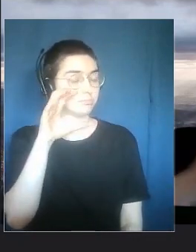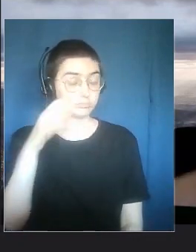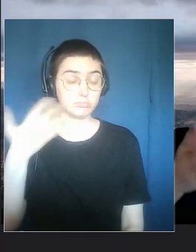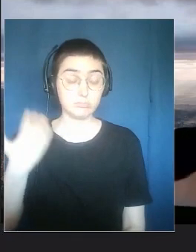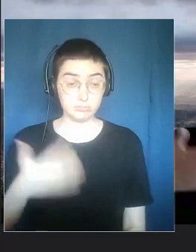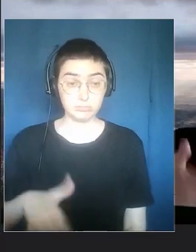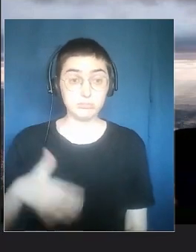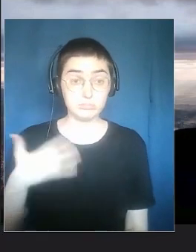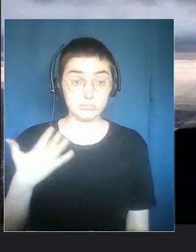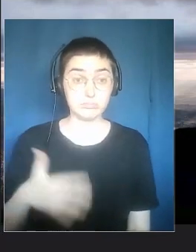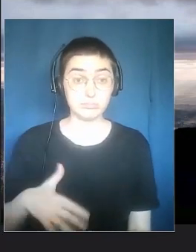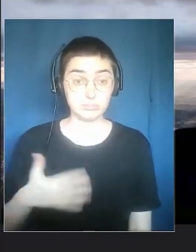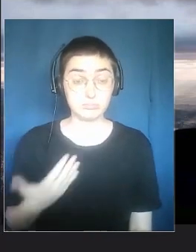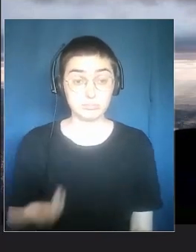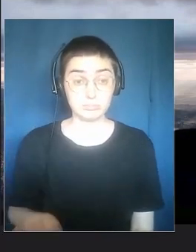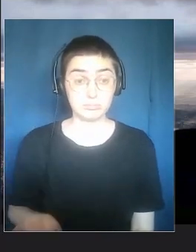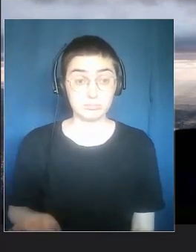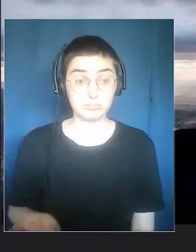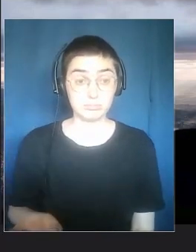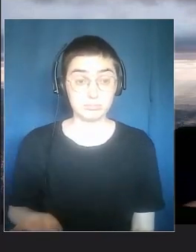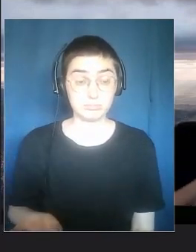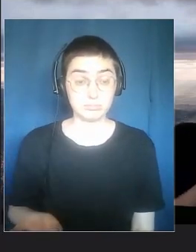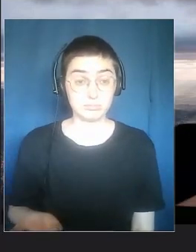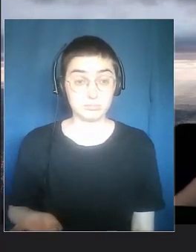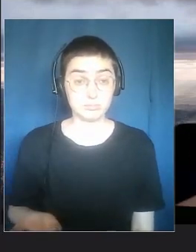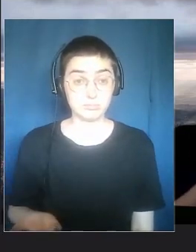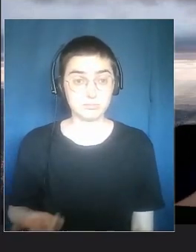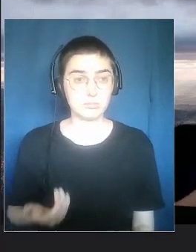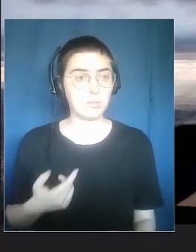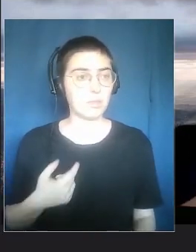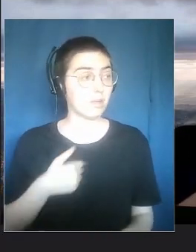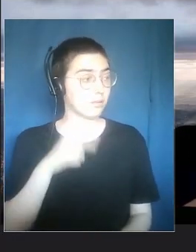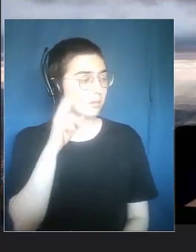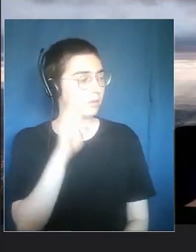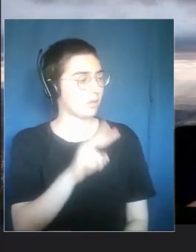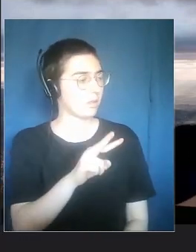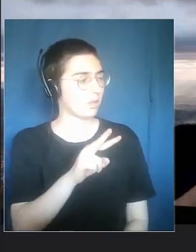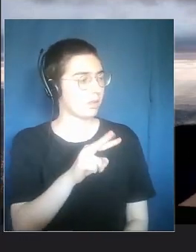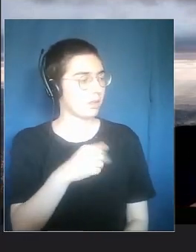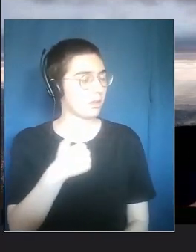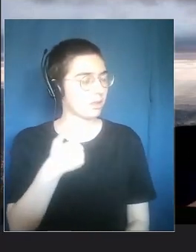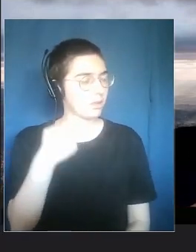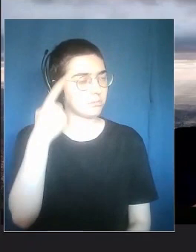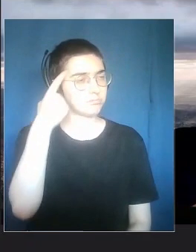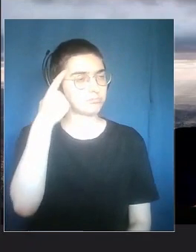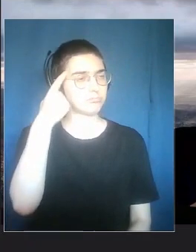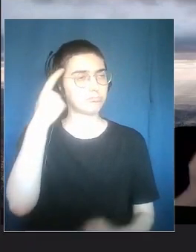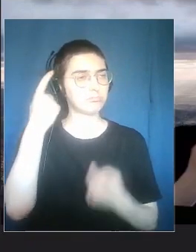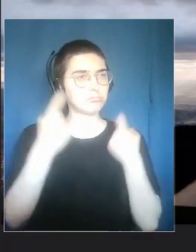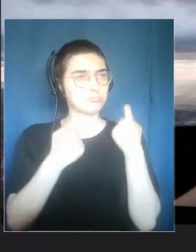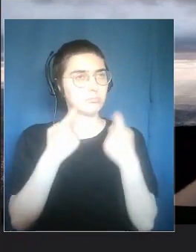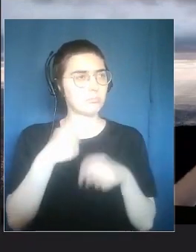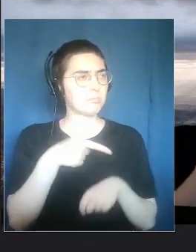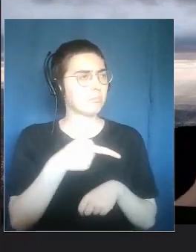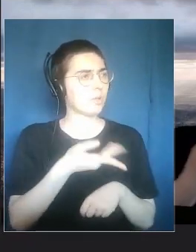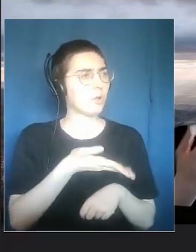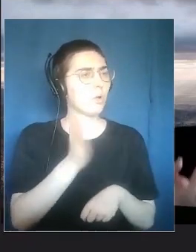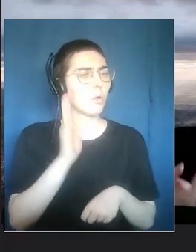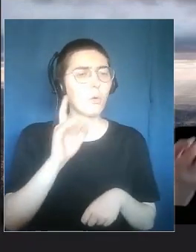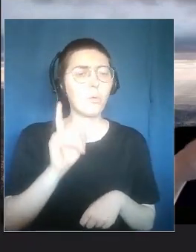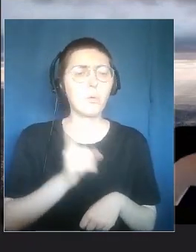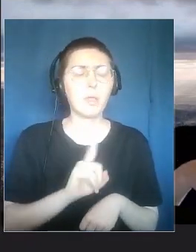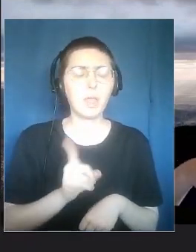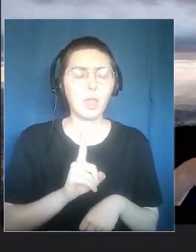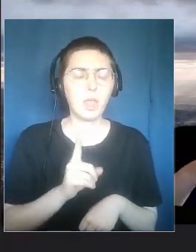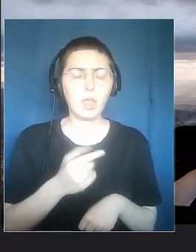on the Corso, and I see this group of people on a boat,